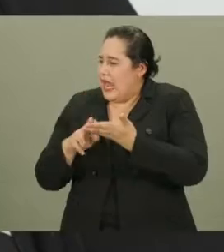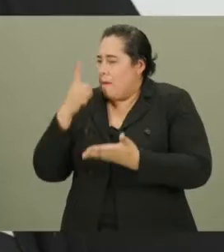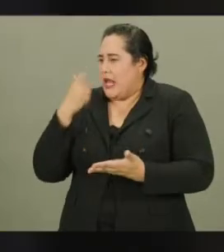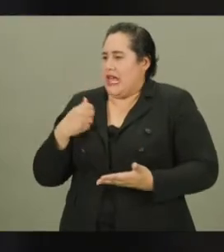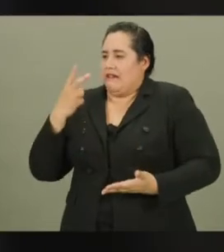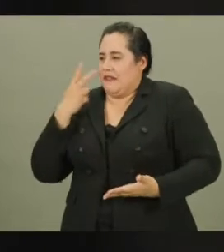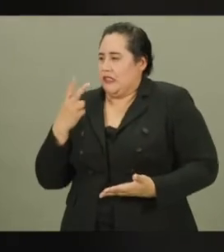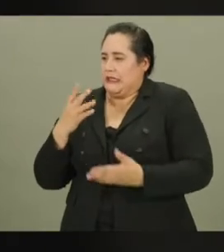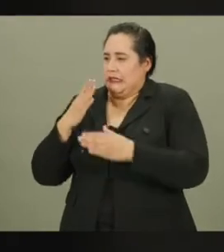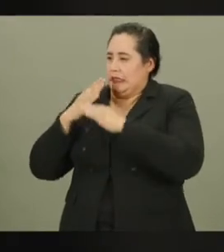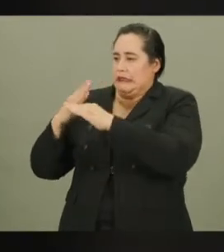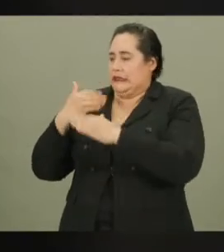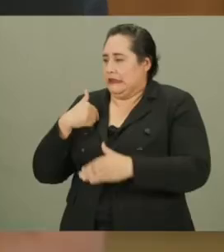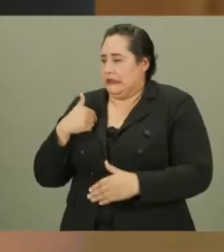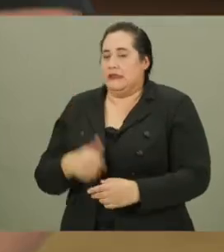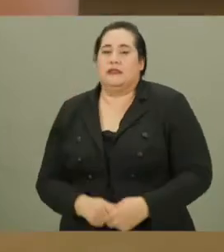need to sign because I'm visually impaired.